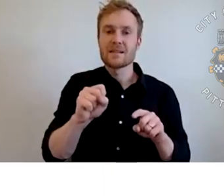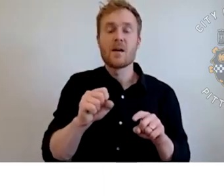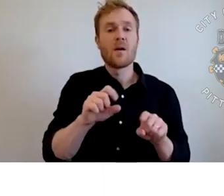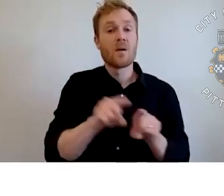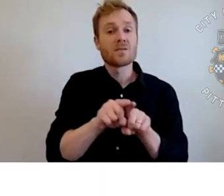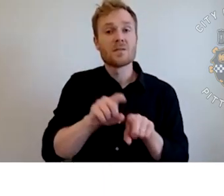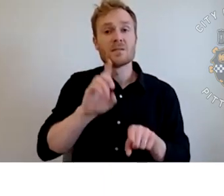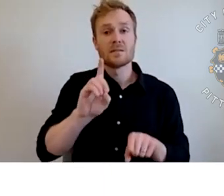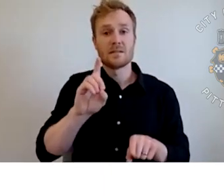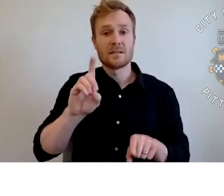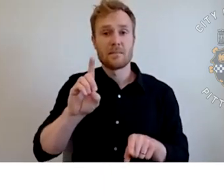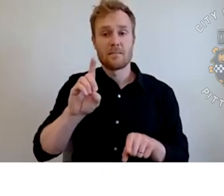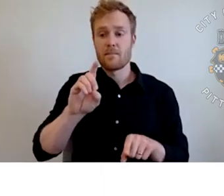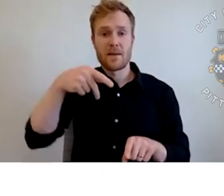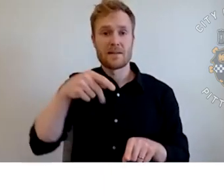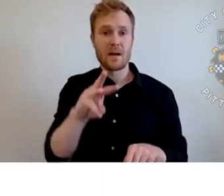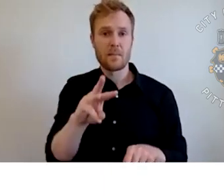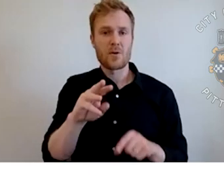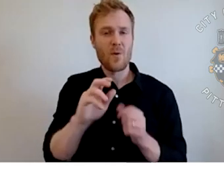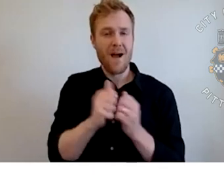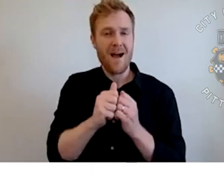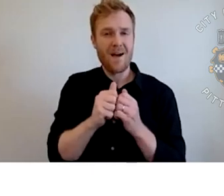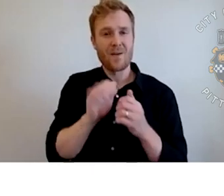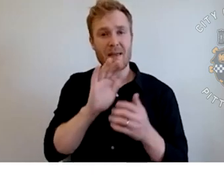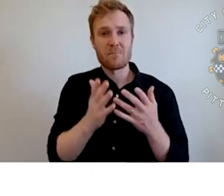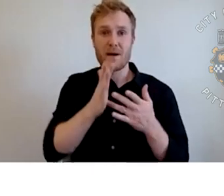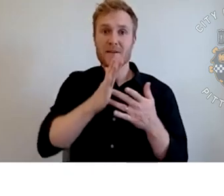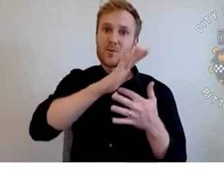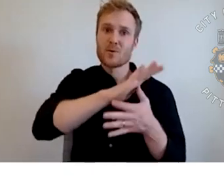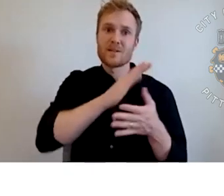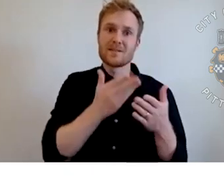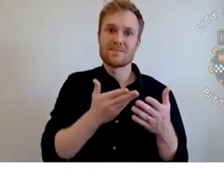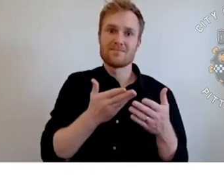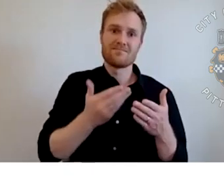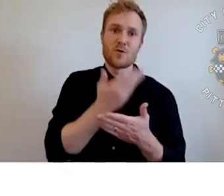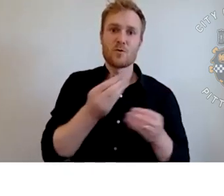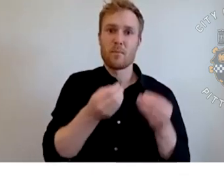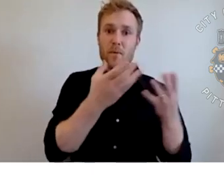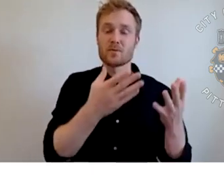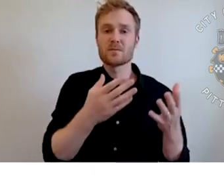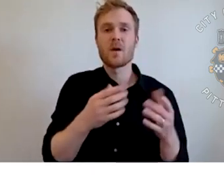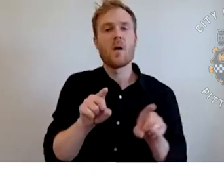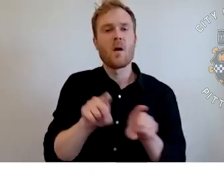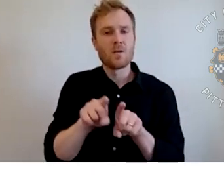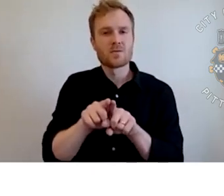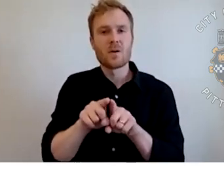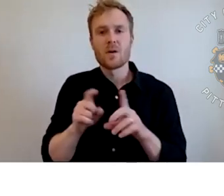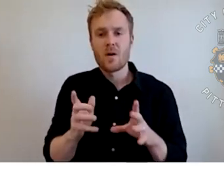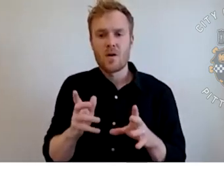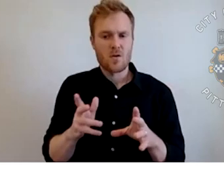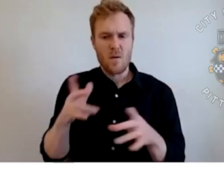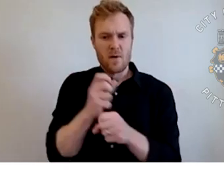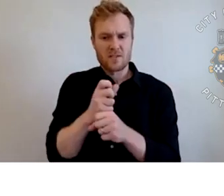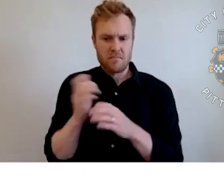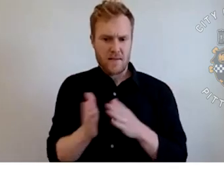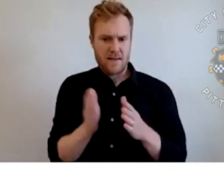projects for new proposals. And we're going to close out with Kara Smith from City Planning who's going to talk to us about comprehensive planning for our recreation assets,